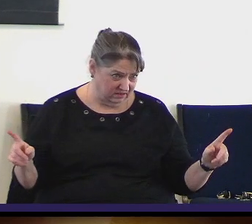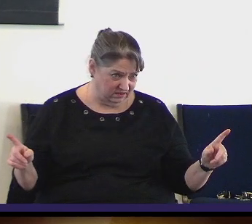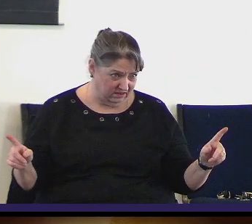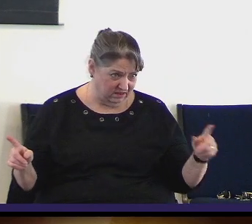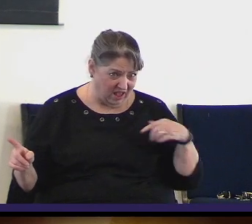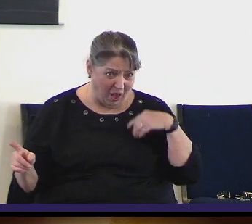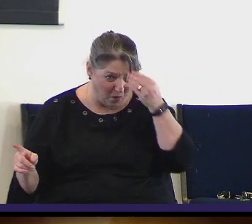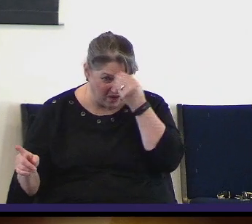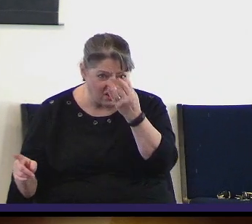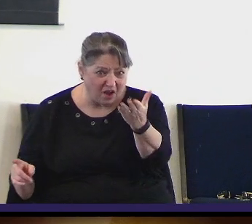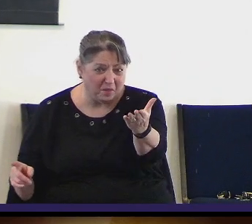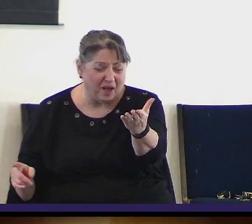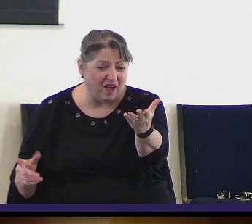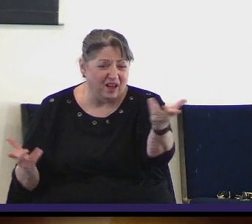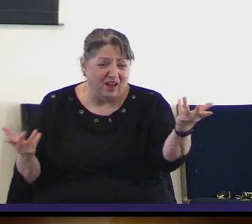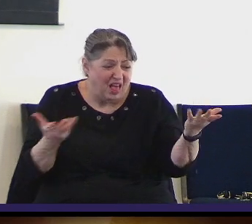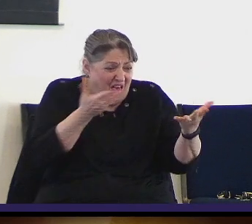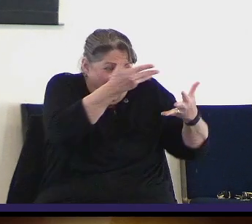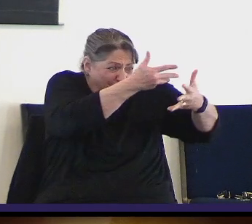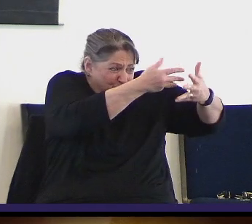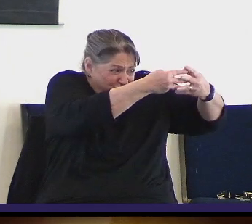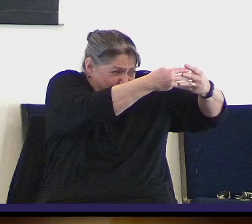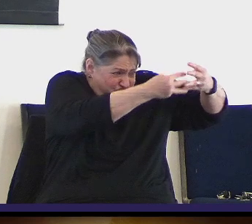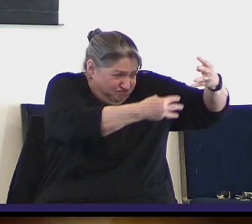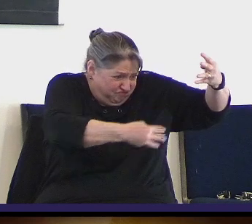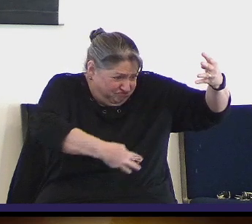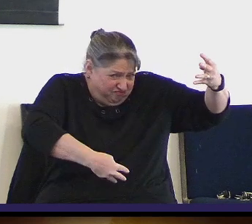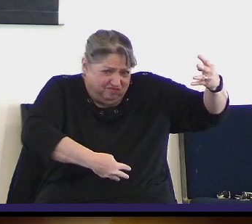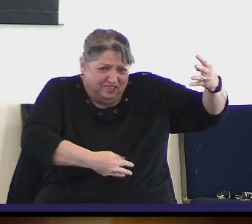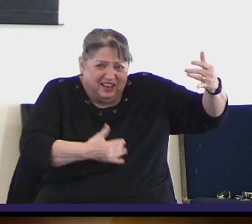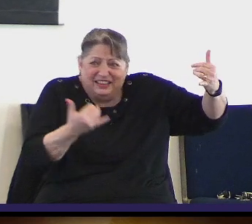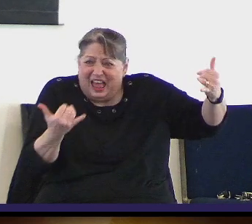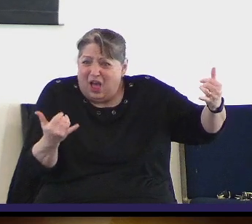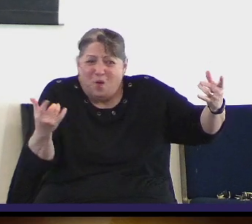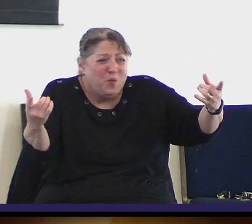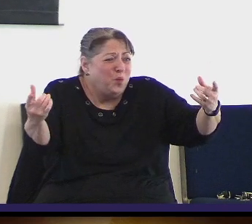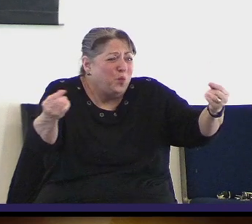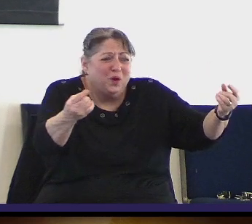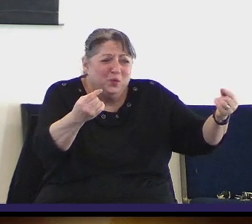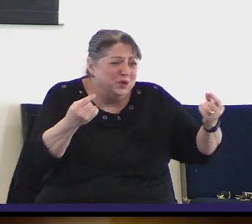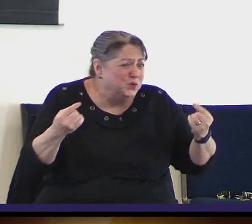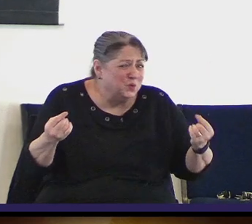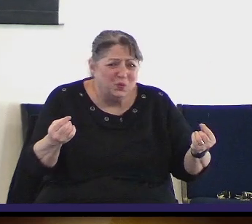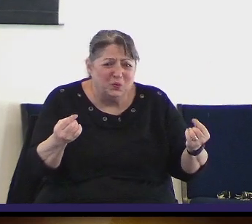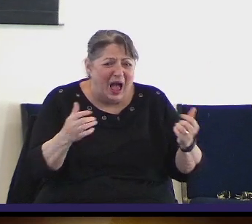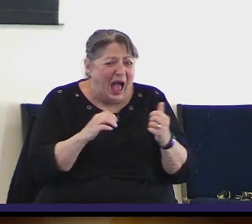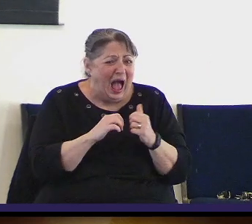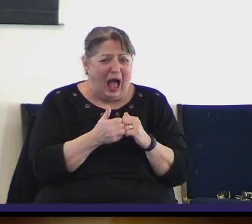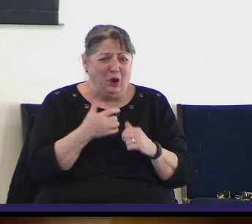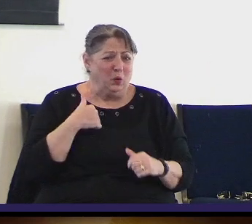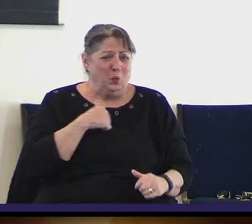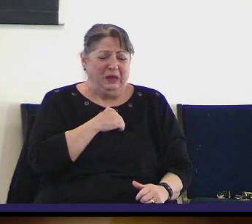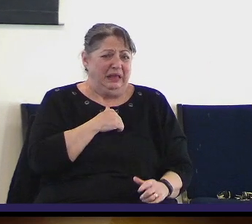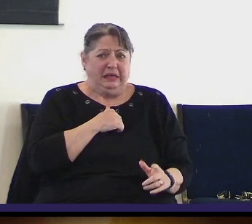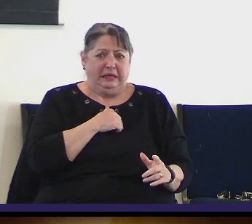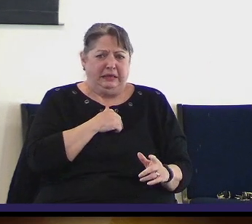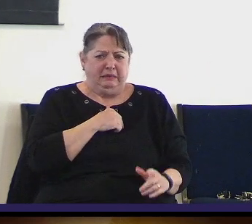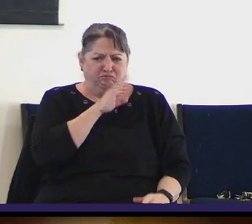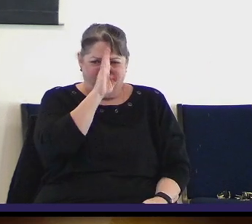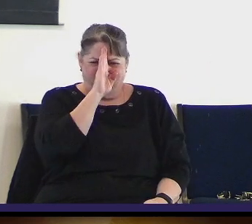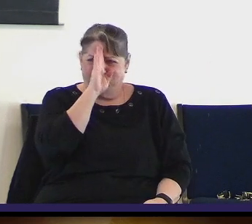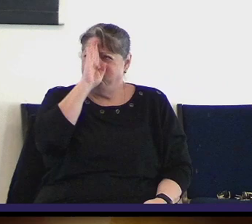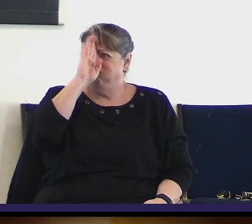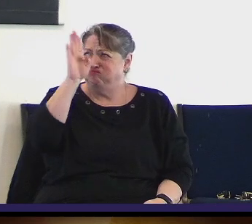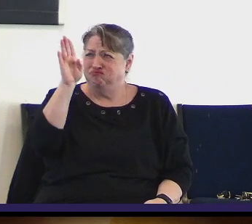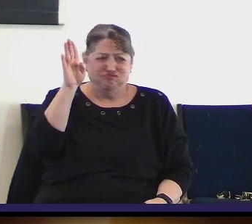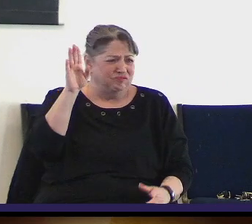do we do? You know, I want to talk about, you know, how do we maintain our composure? And